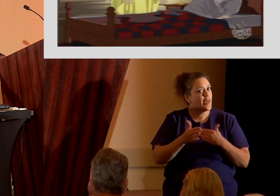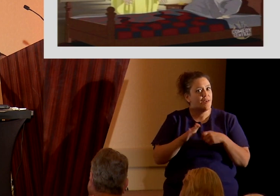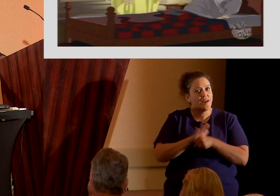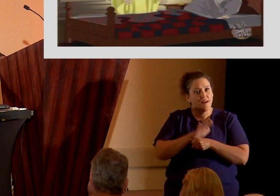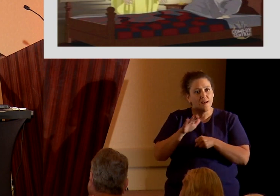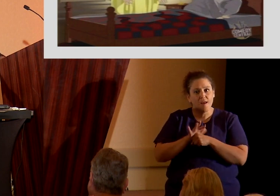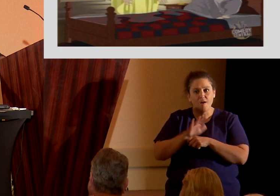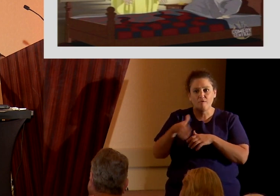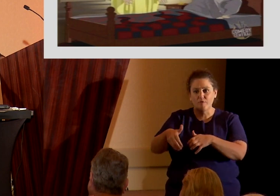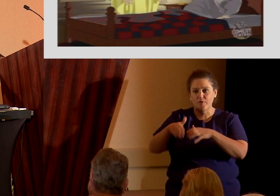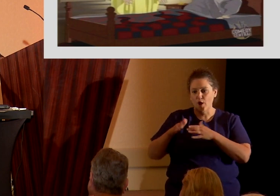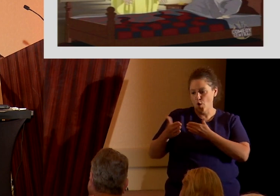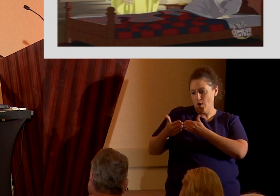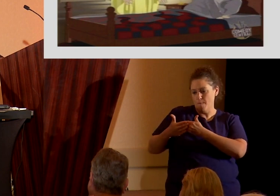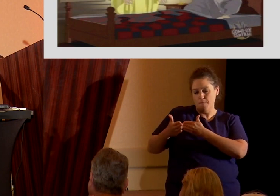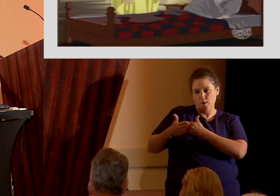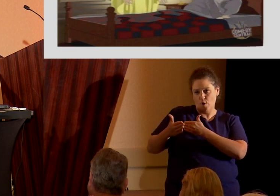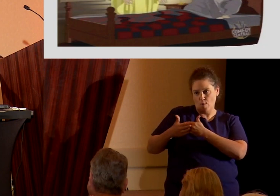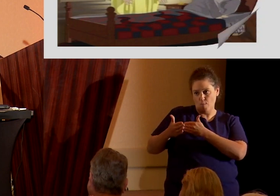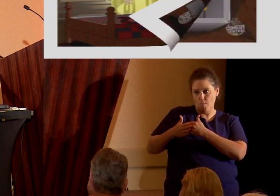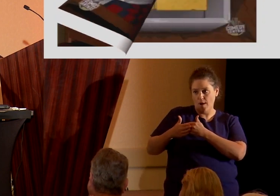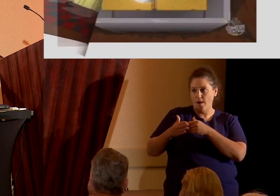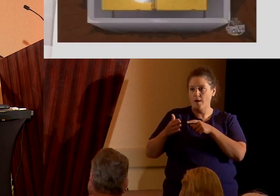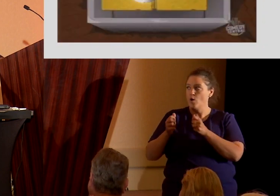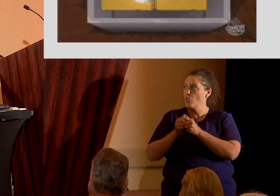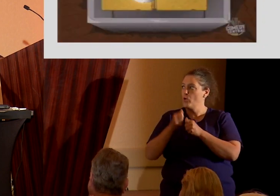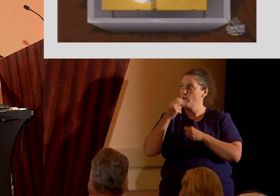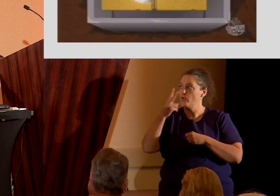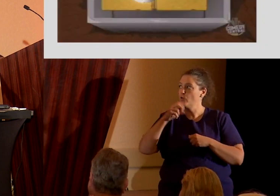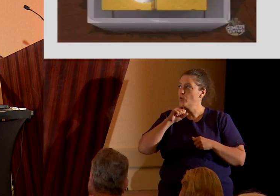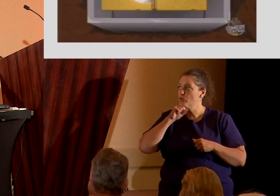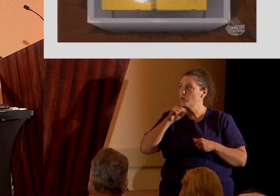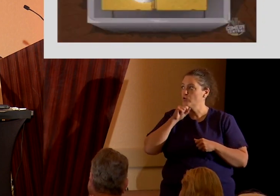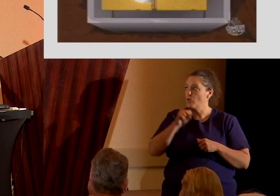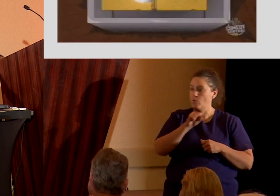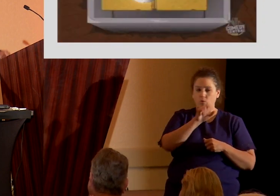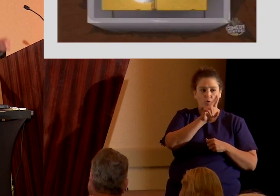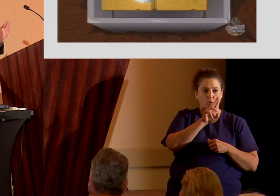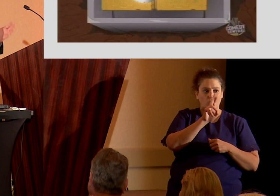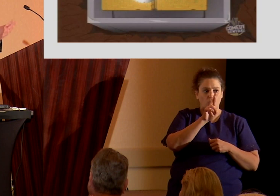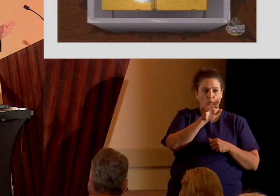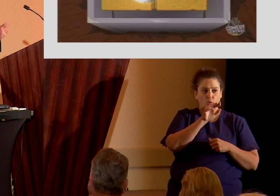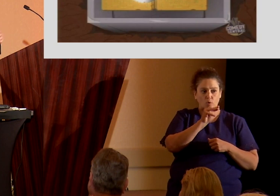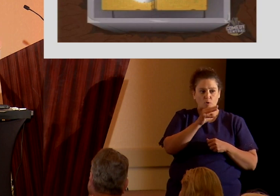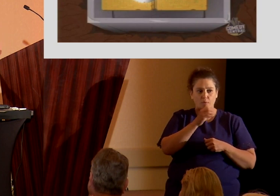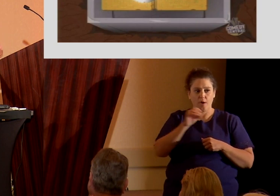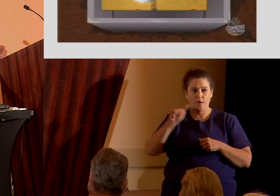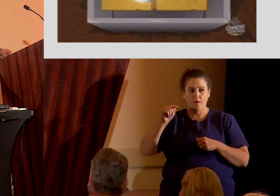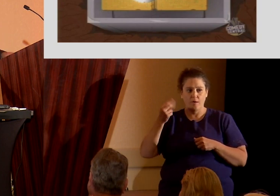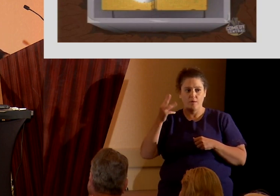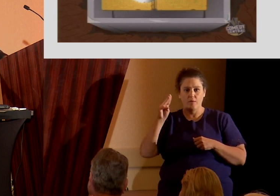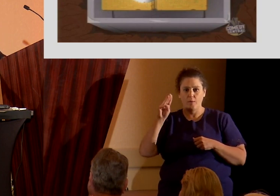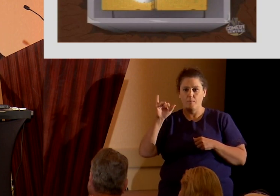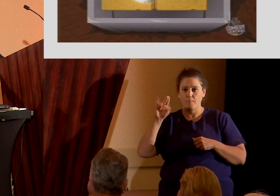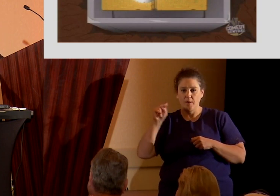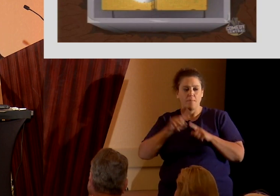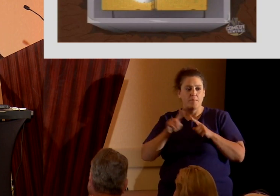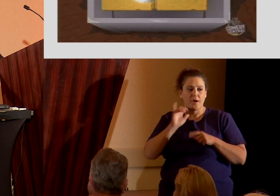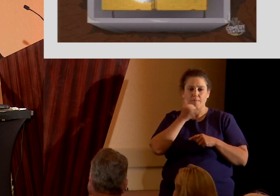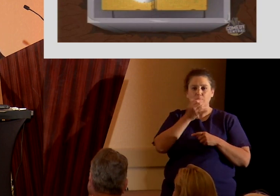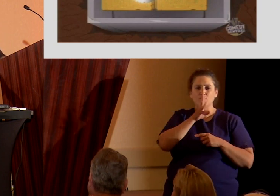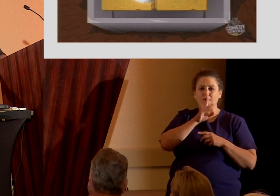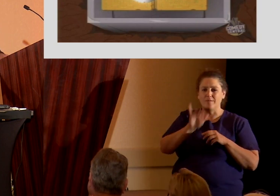in central New York, along with two magic stones, the Urim and the Thummim, which I always pronounce as Uma Thurman if I'm not careful,